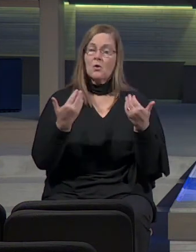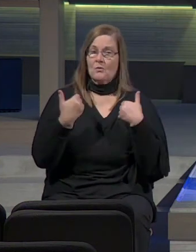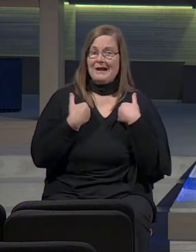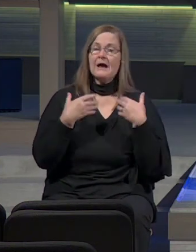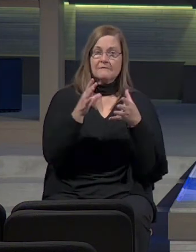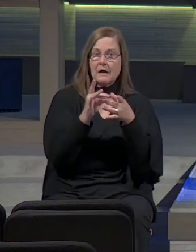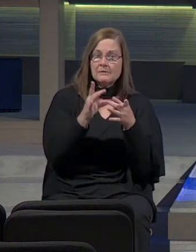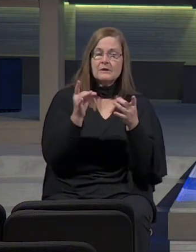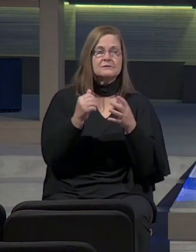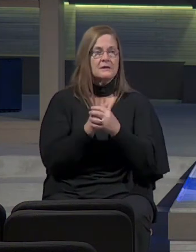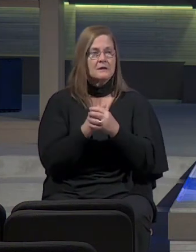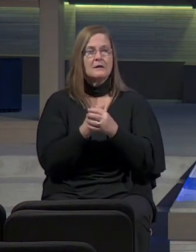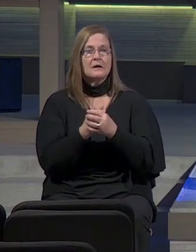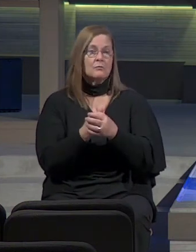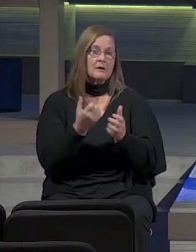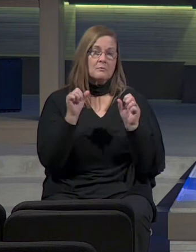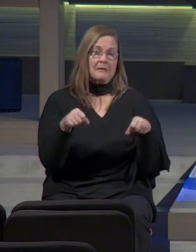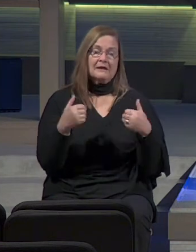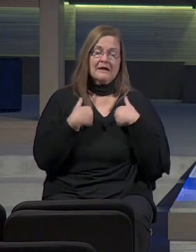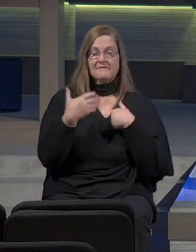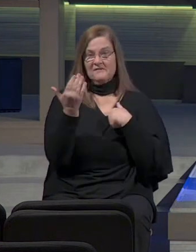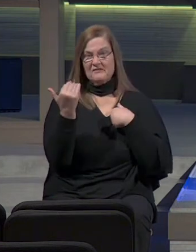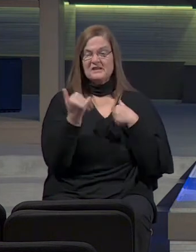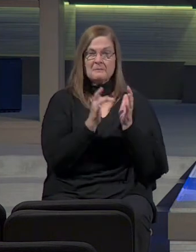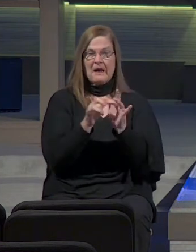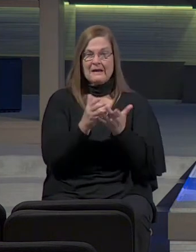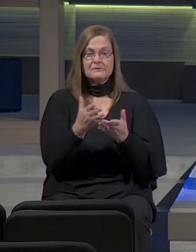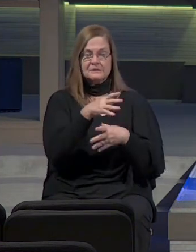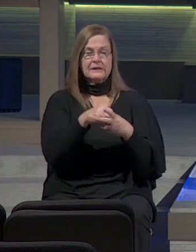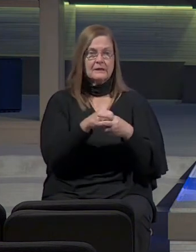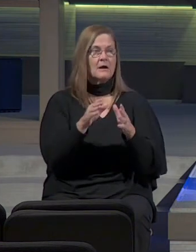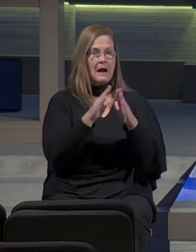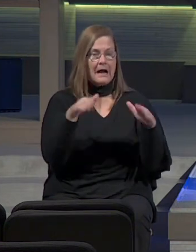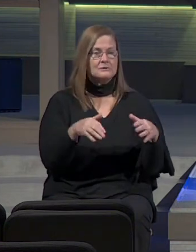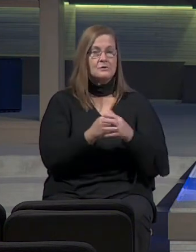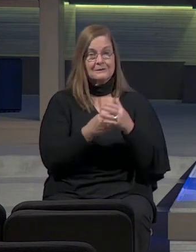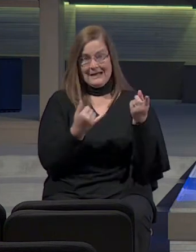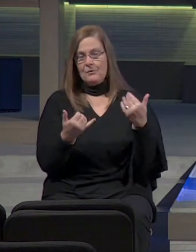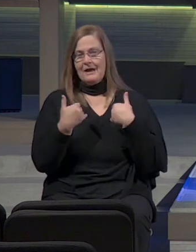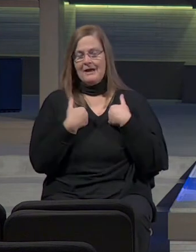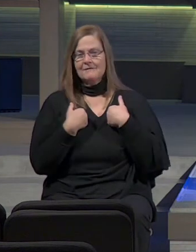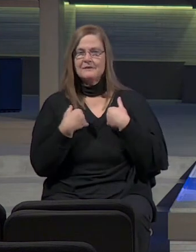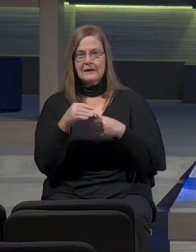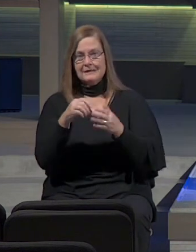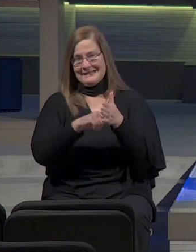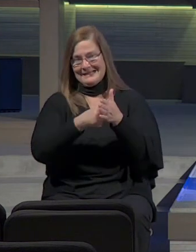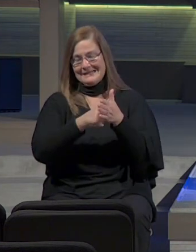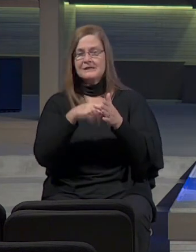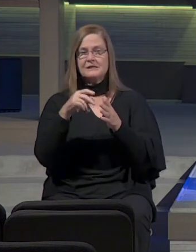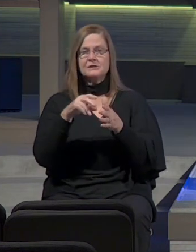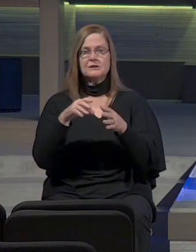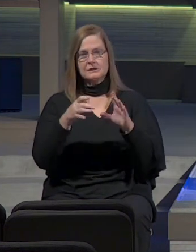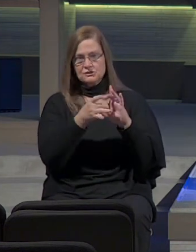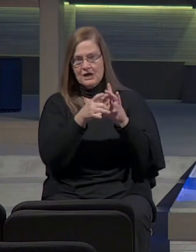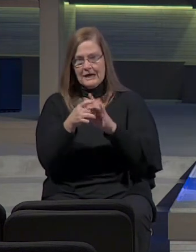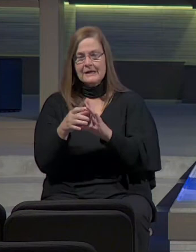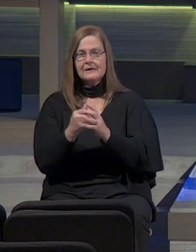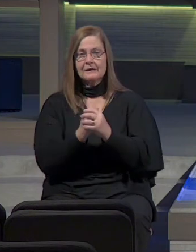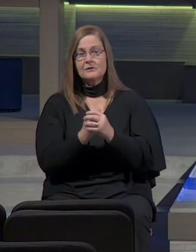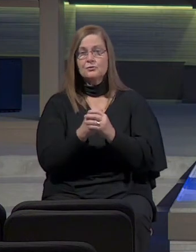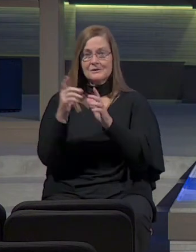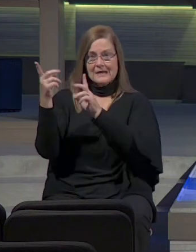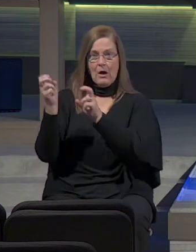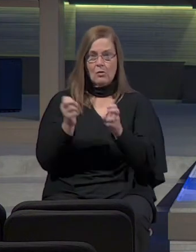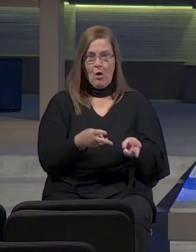probably have 15 of them in our household. And now we have this little nifty keychain in the lobby, by the way. You can scan the QR code and download, right?